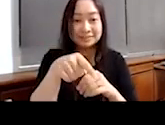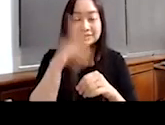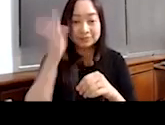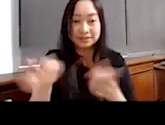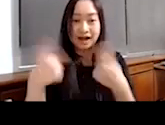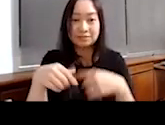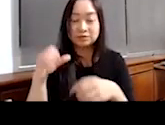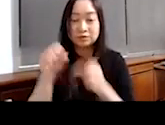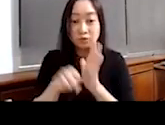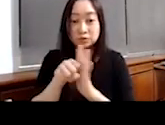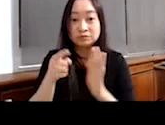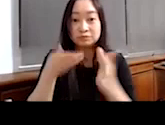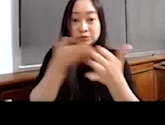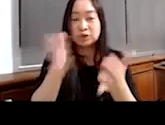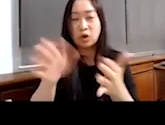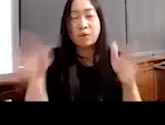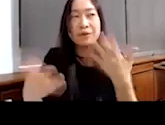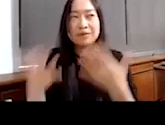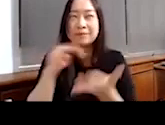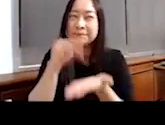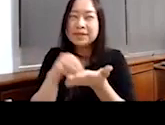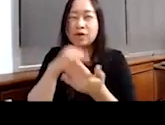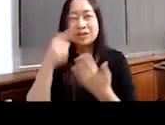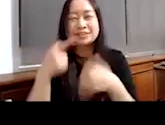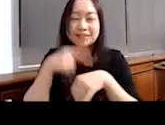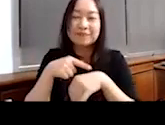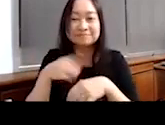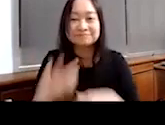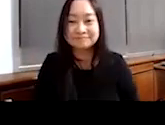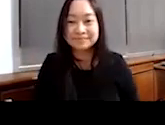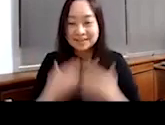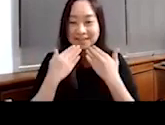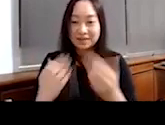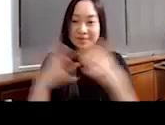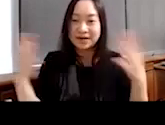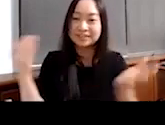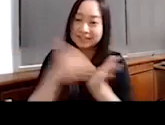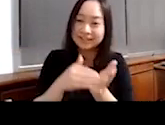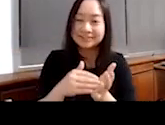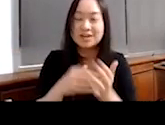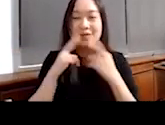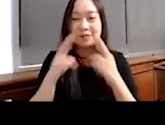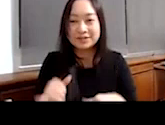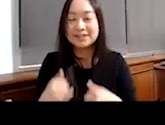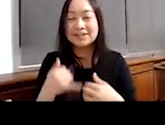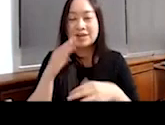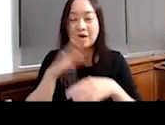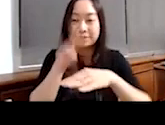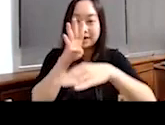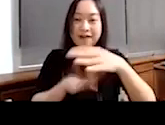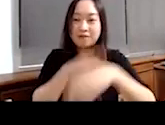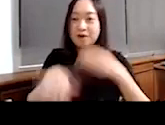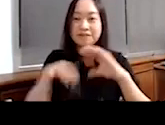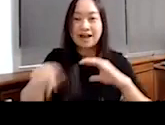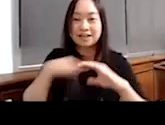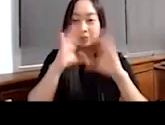into your homes in the mid-August time frame. So thank you very much once again, uh, really on behalf of all of us at World